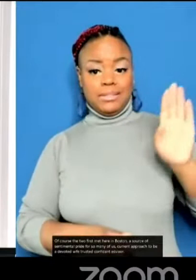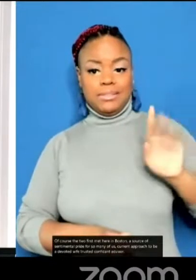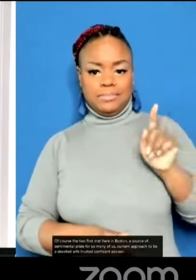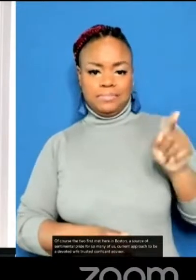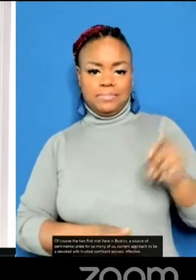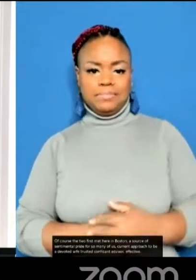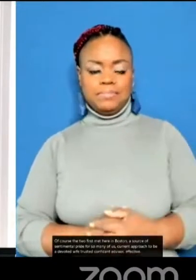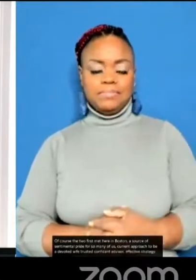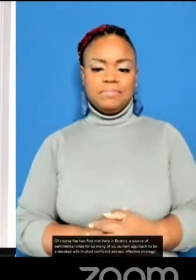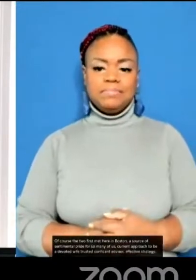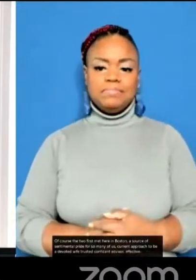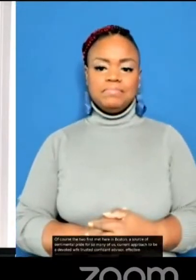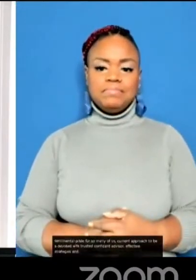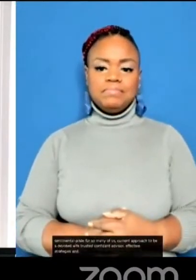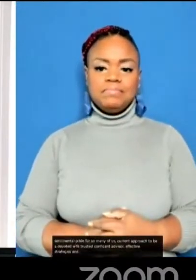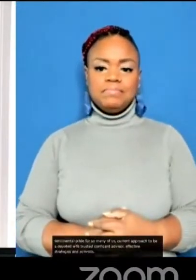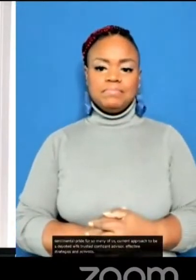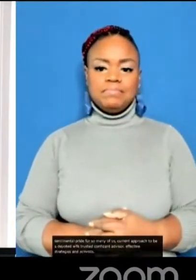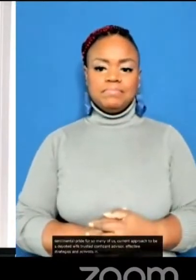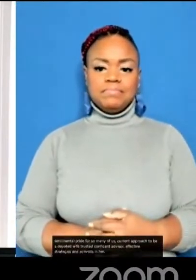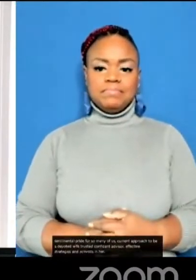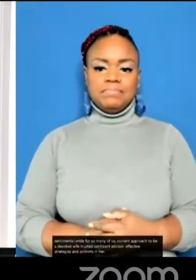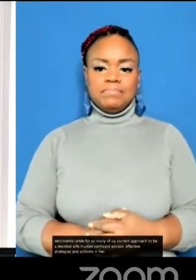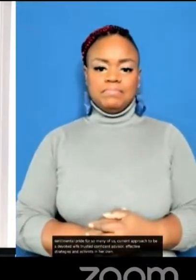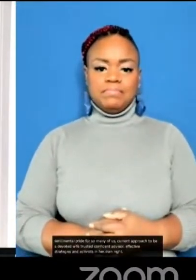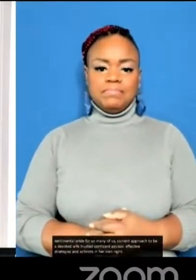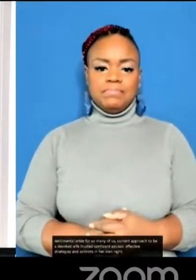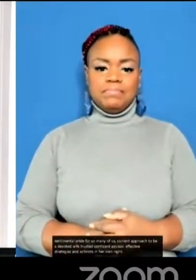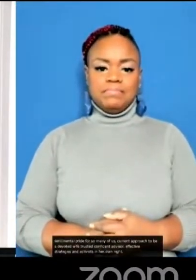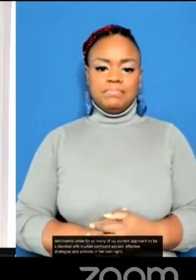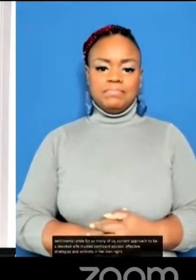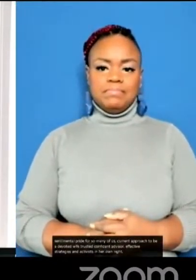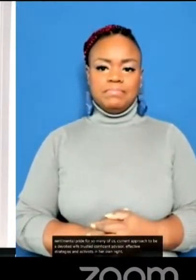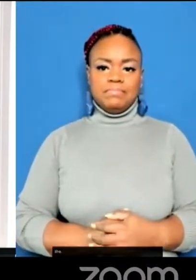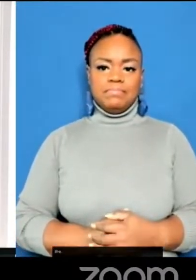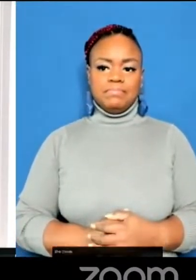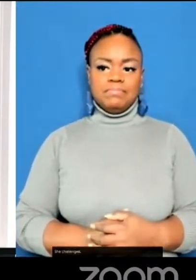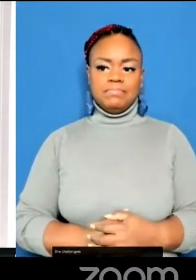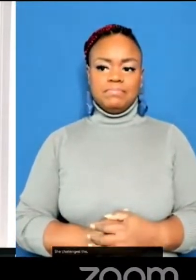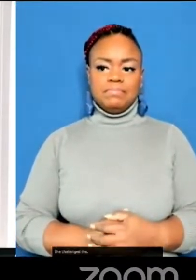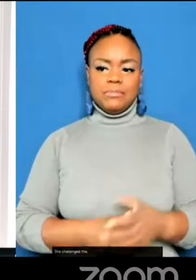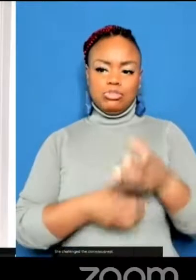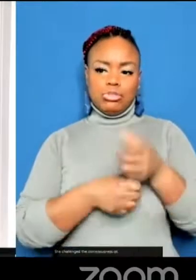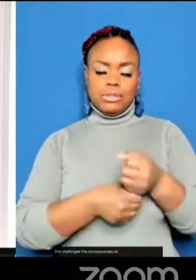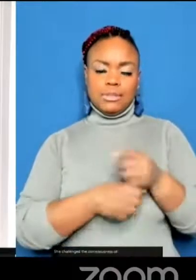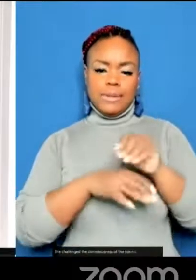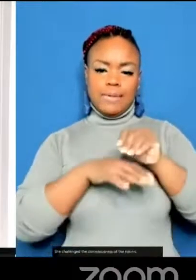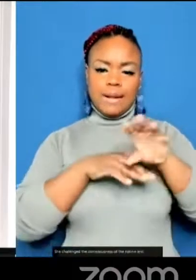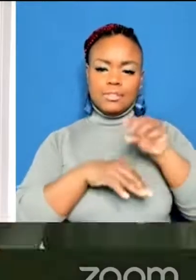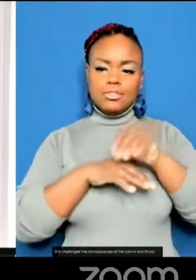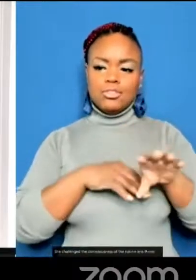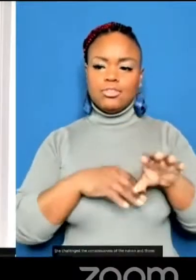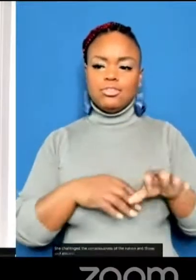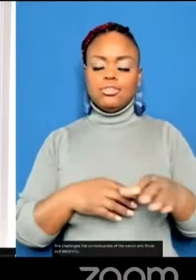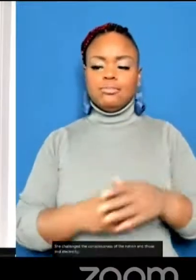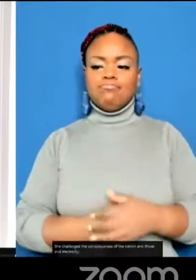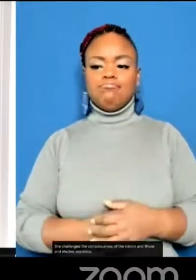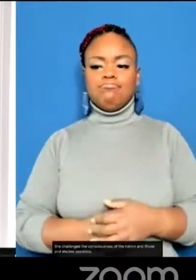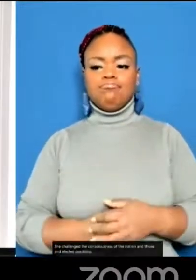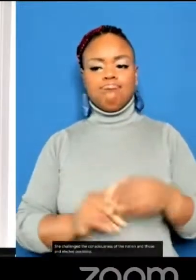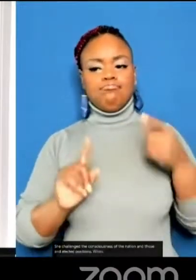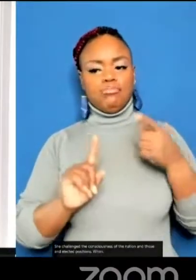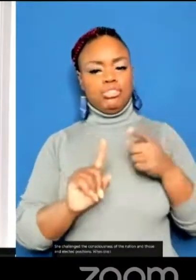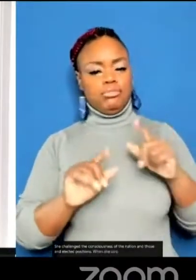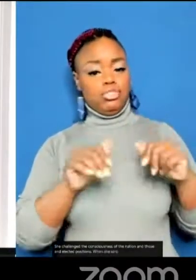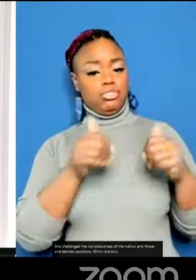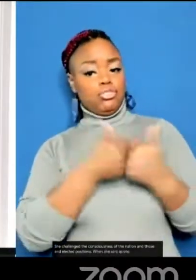effective strategist and activist in her own right. She challenged the consciousness of the nation and those in elected positions when she